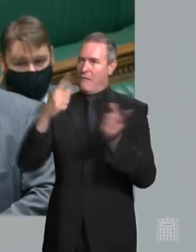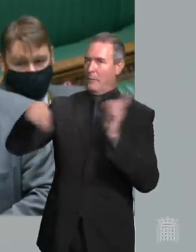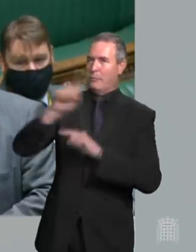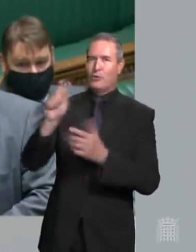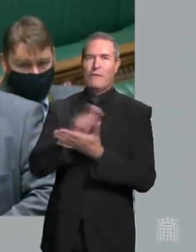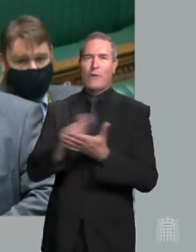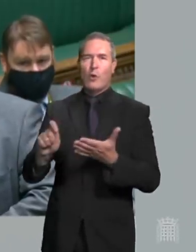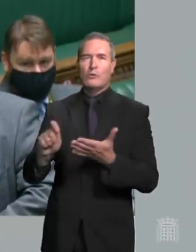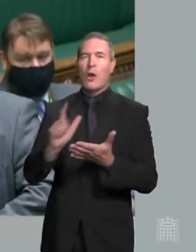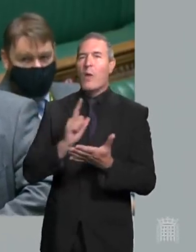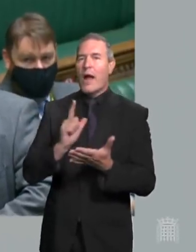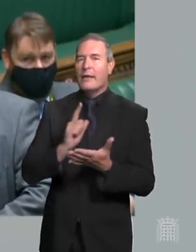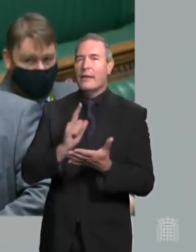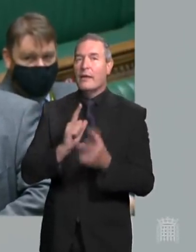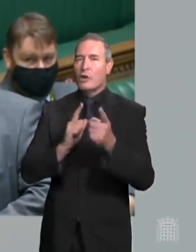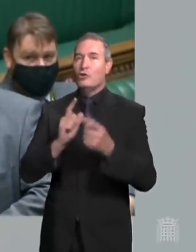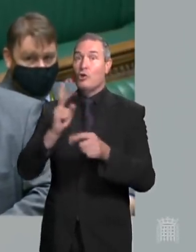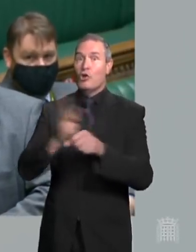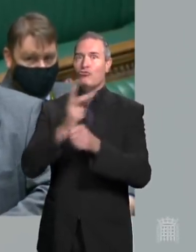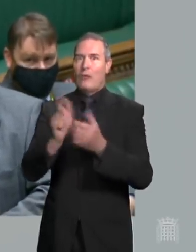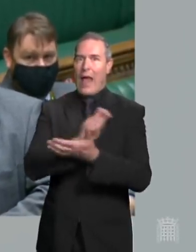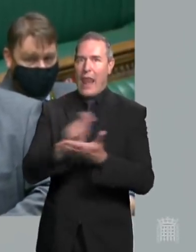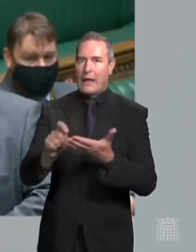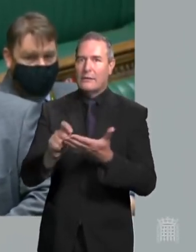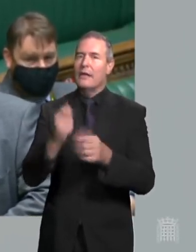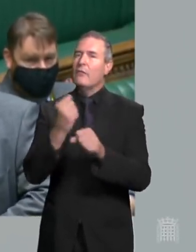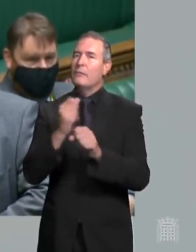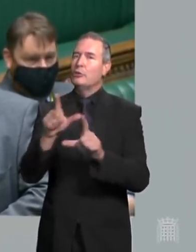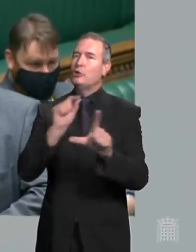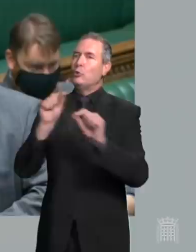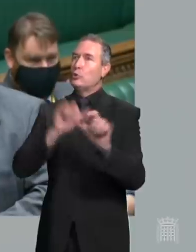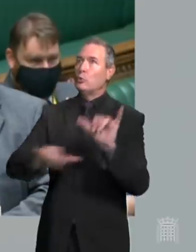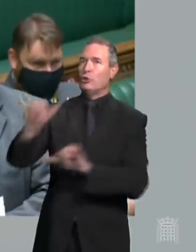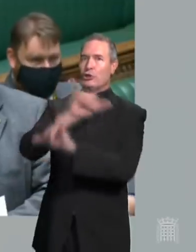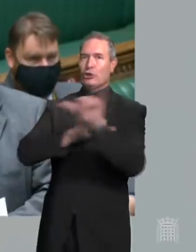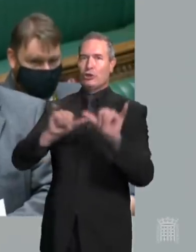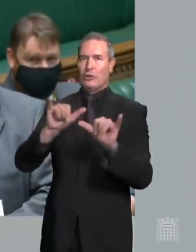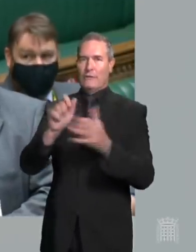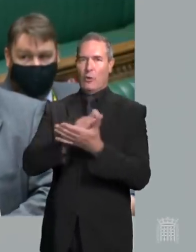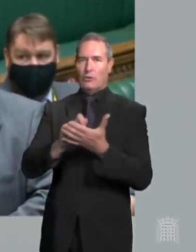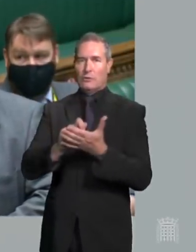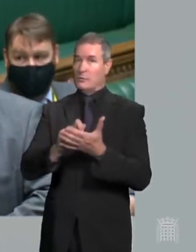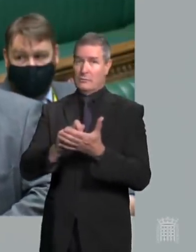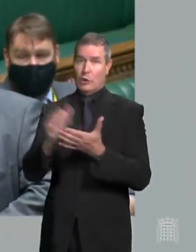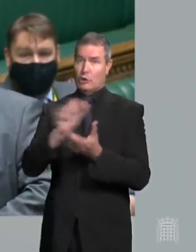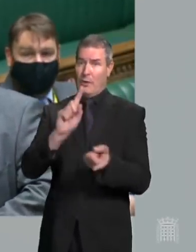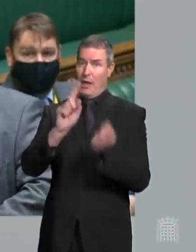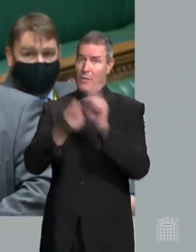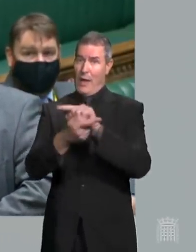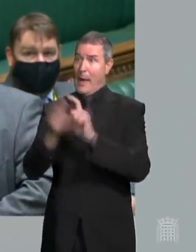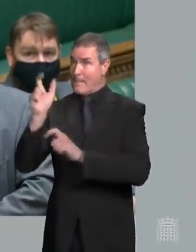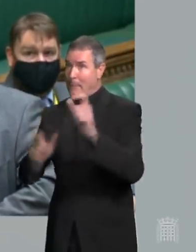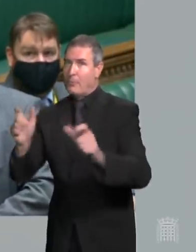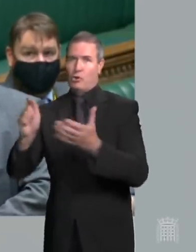because it is easier to get re-elected if the government can choose their voters rather than letting the voters choose their government.